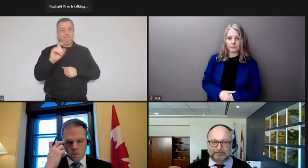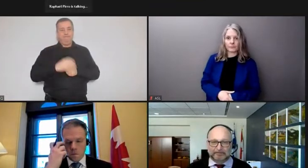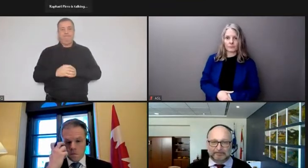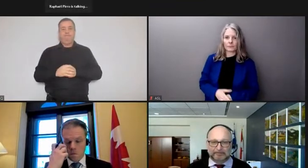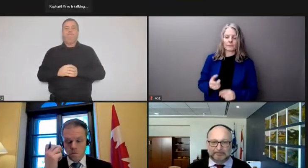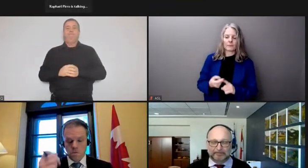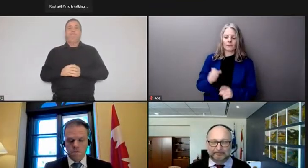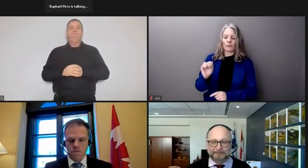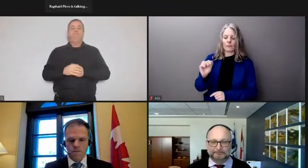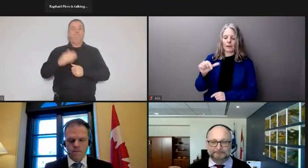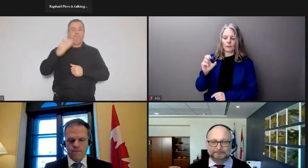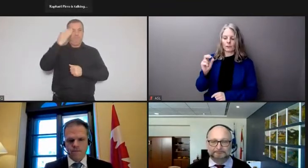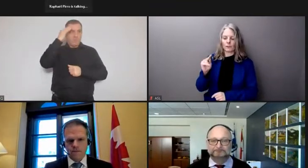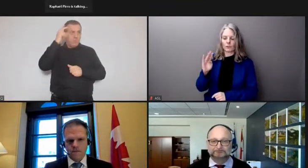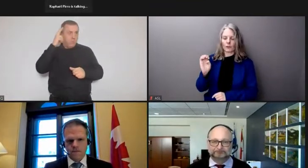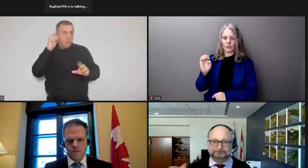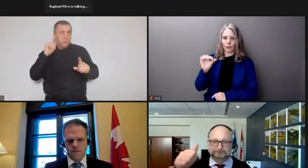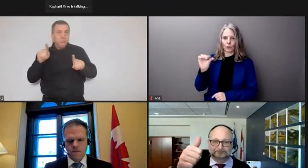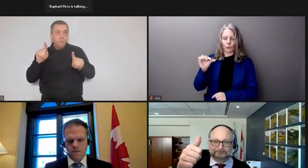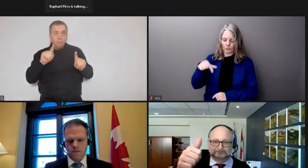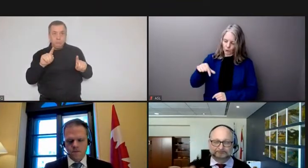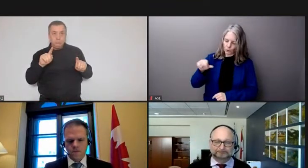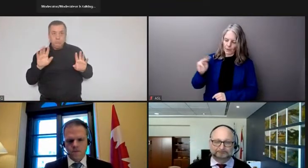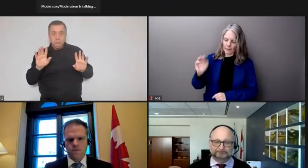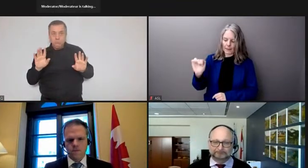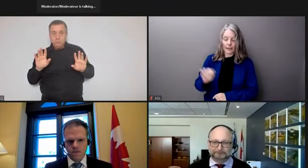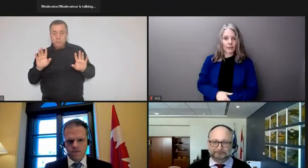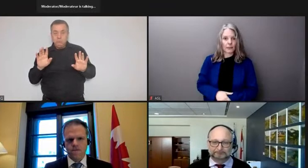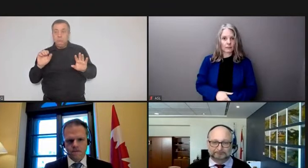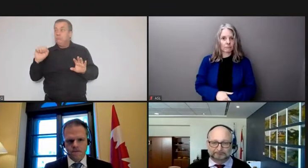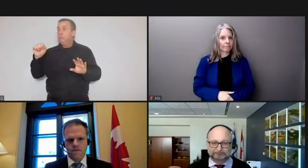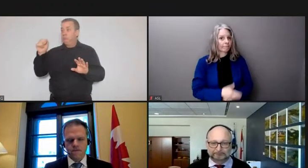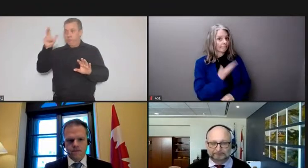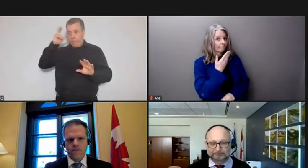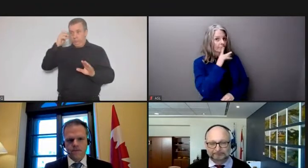Oui, bonjour est-ce que vous m'entendez? Oui, on t'entend